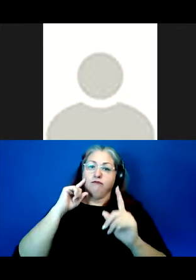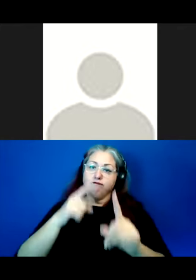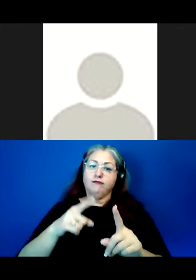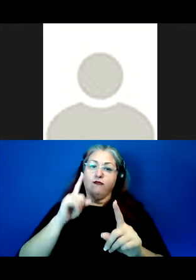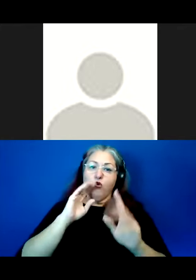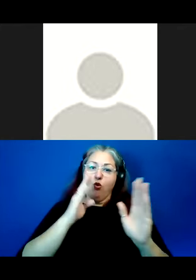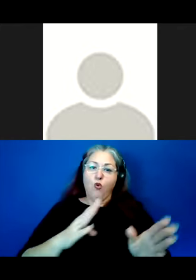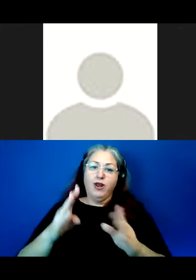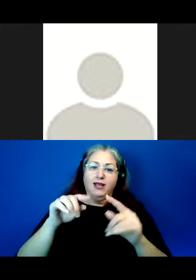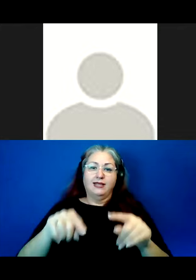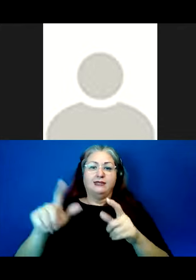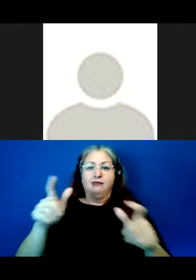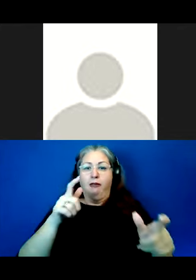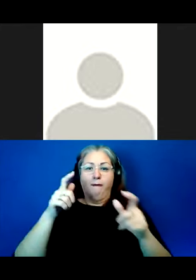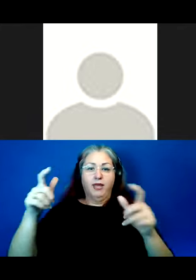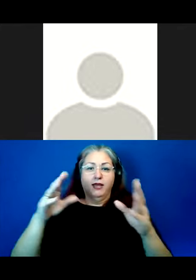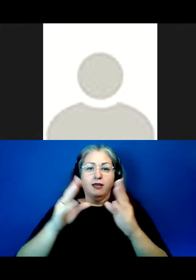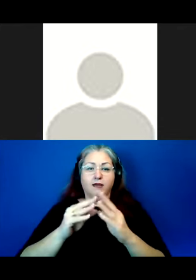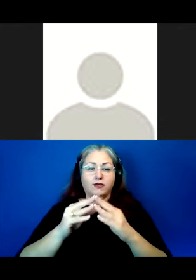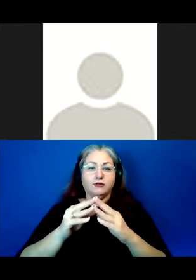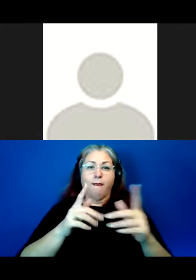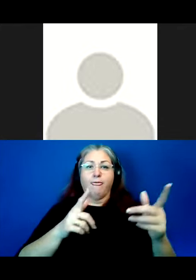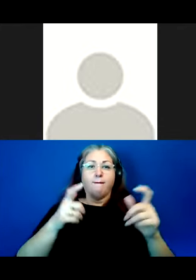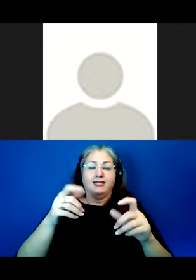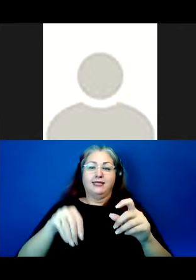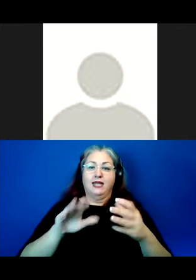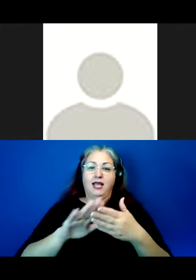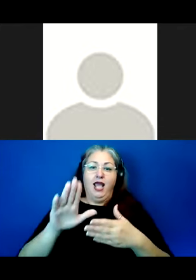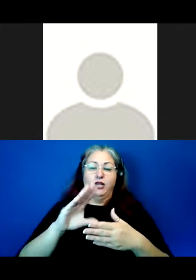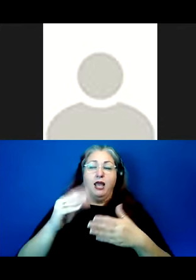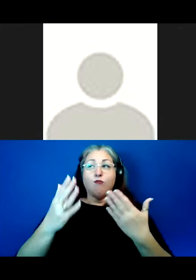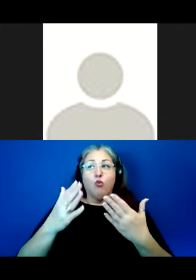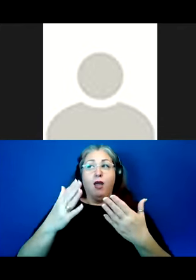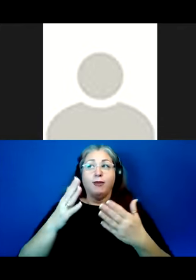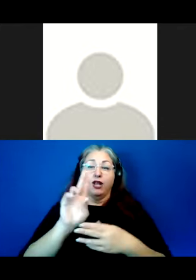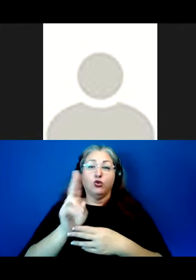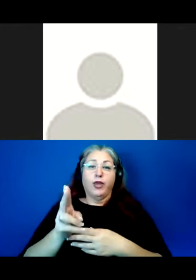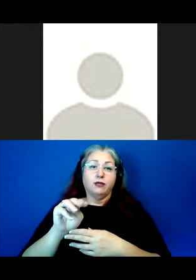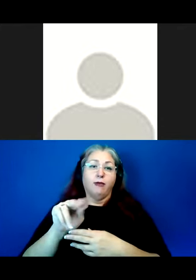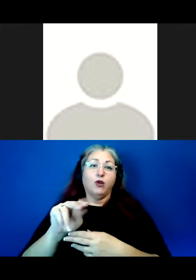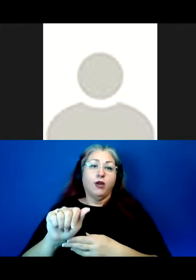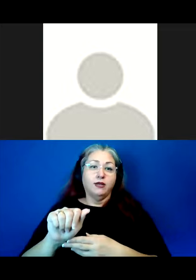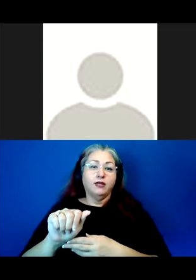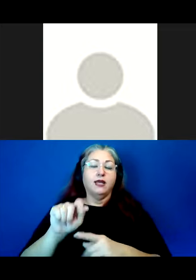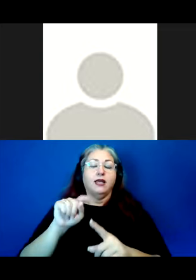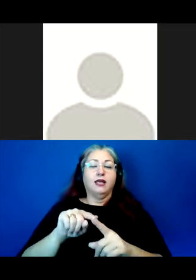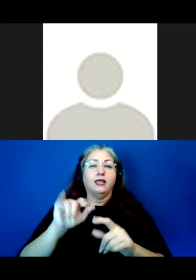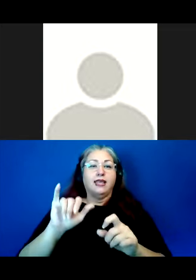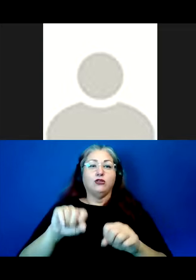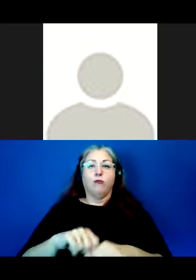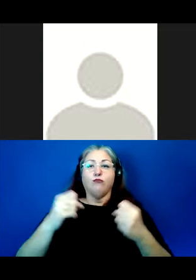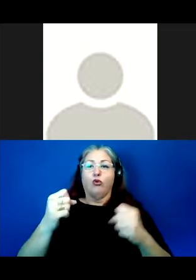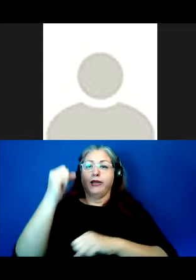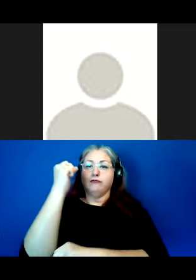organizing this massive conference, the biggest in our college and quite likely at UH Mānoa, which has broken all